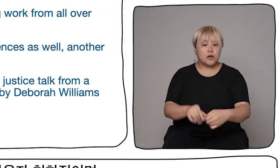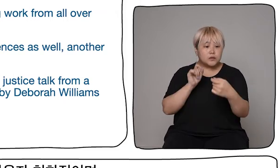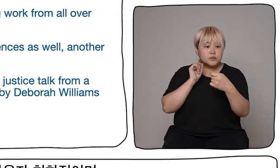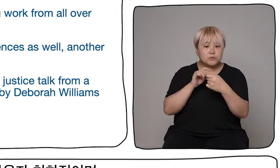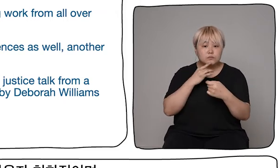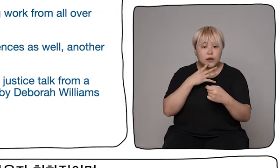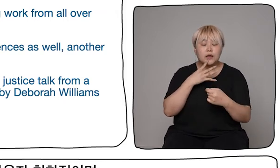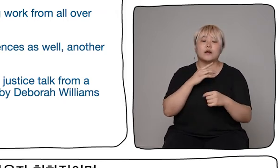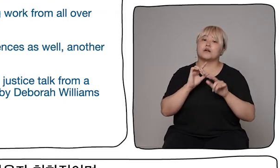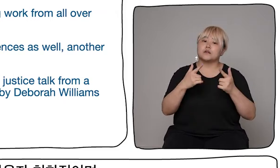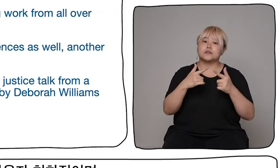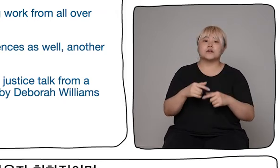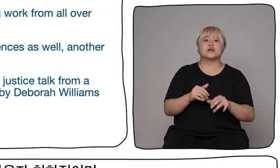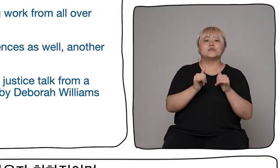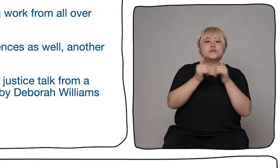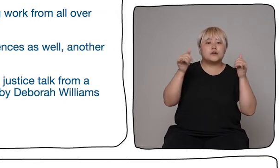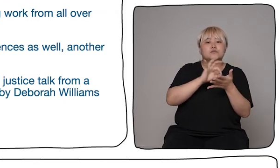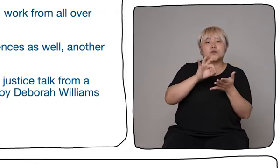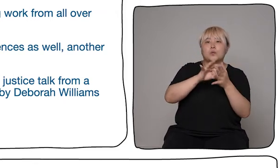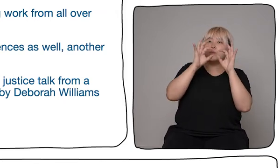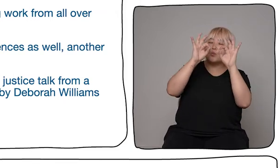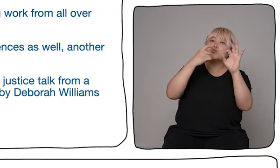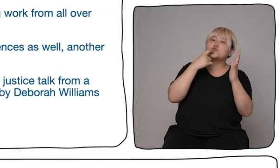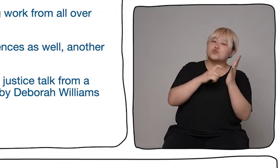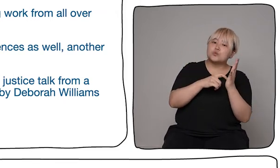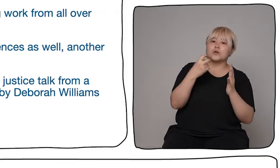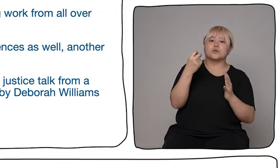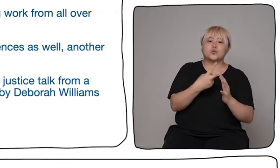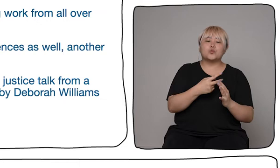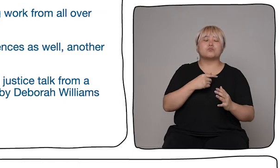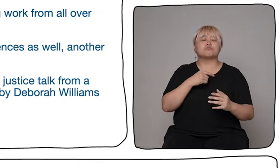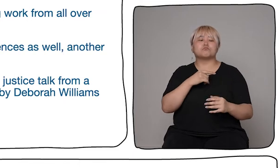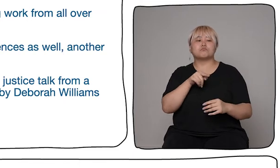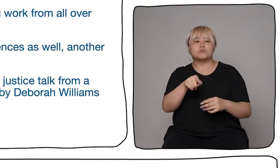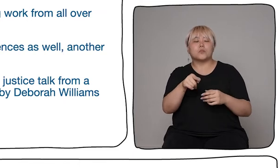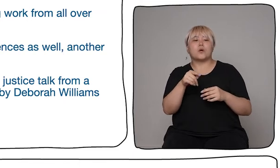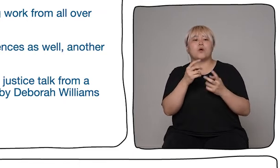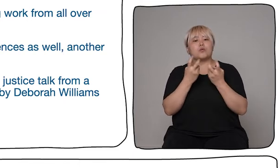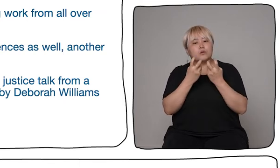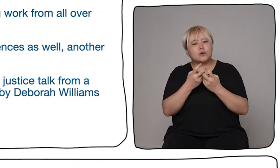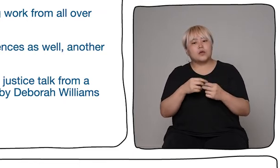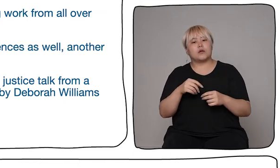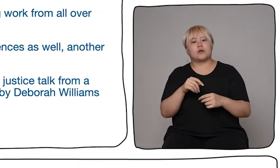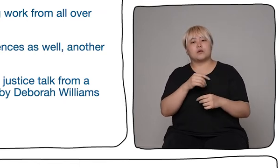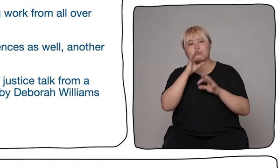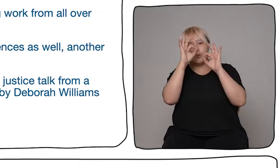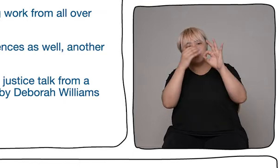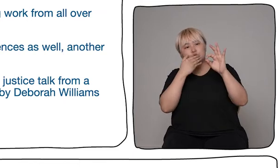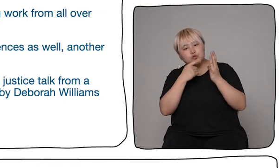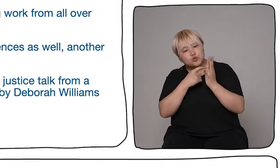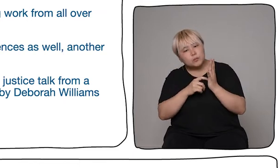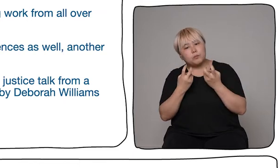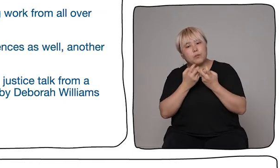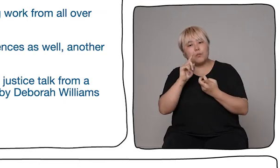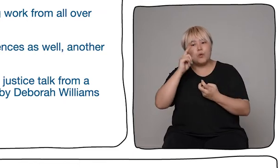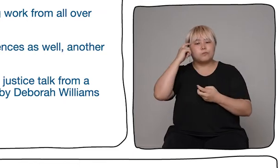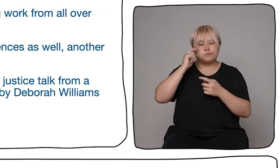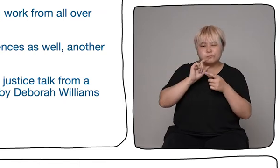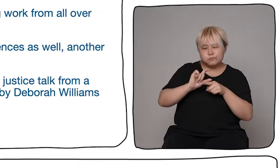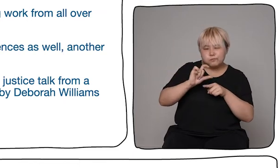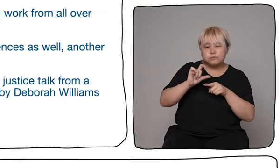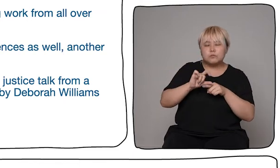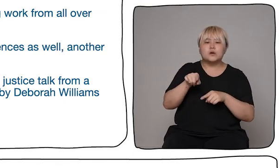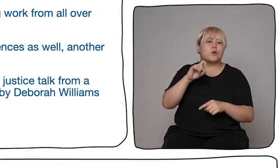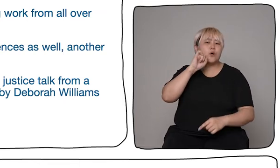and to experience. And we had a tough deal doing it. We had 25 plus performers collaborating on and